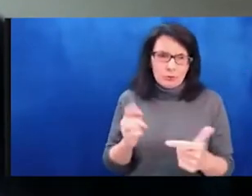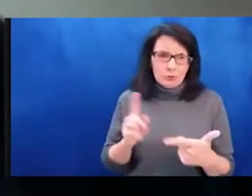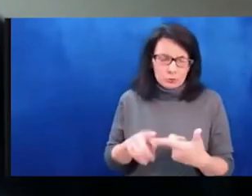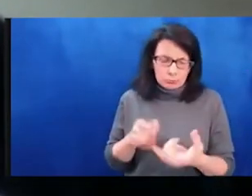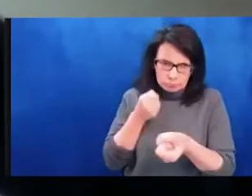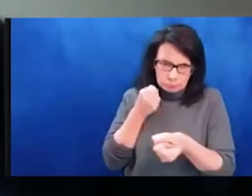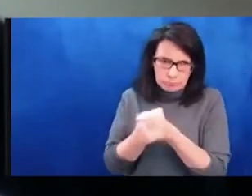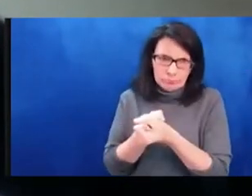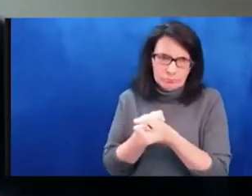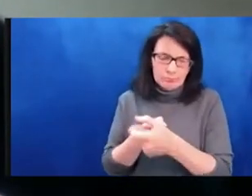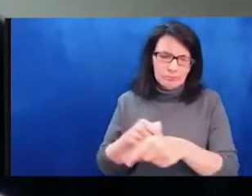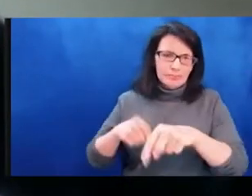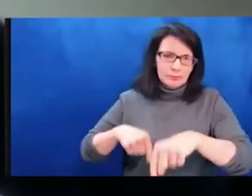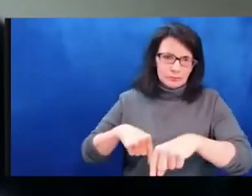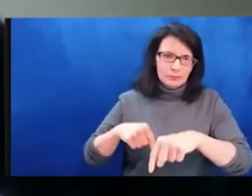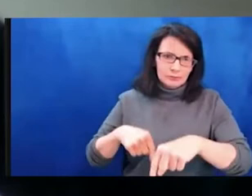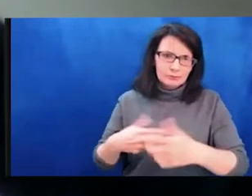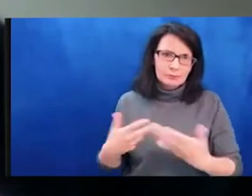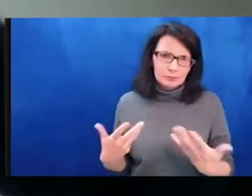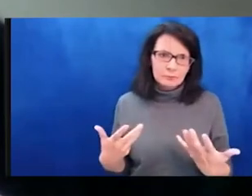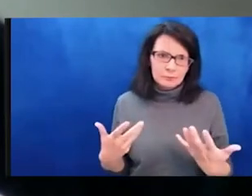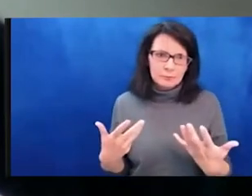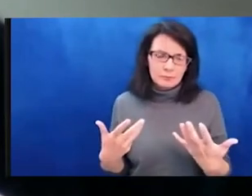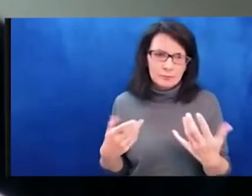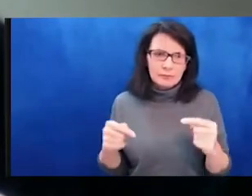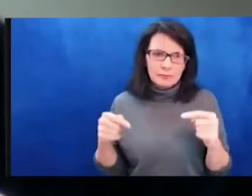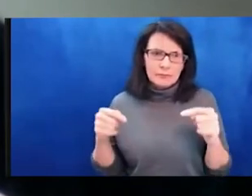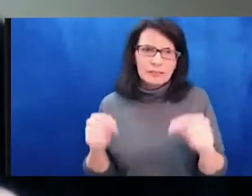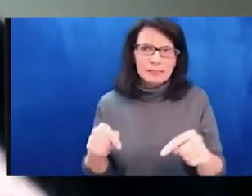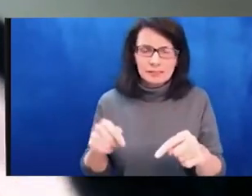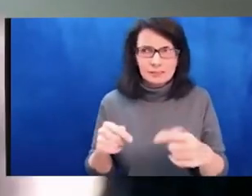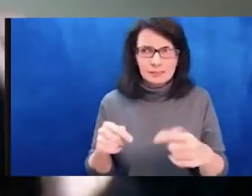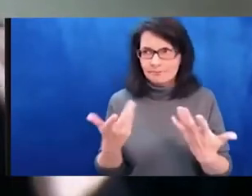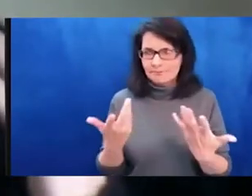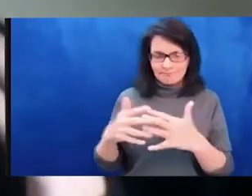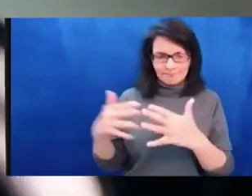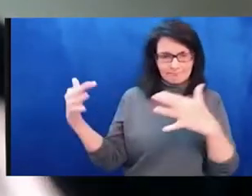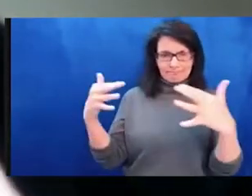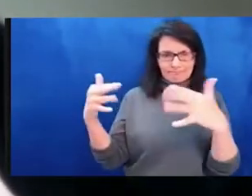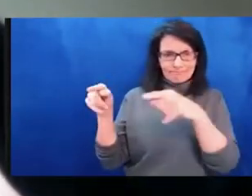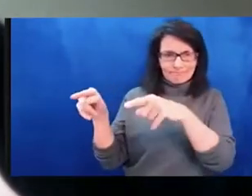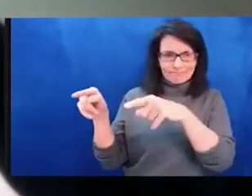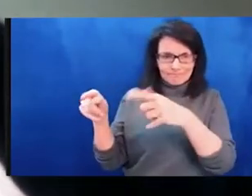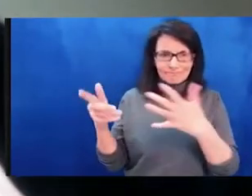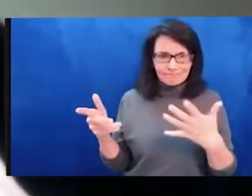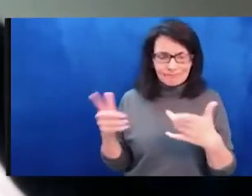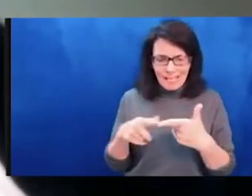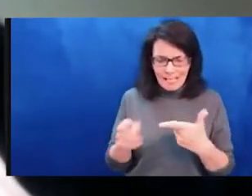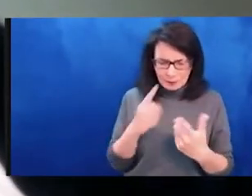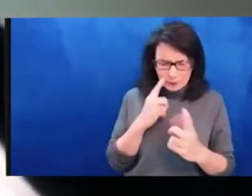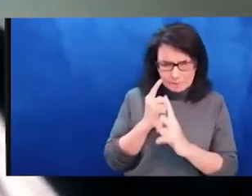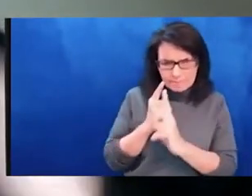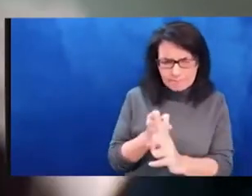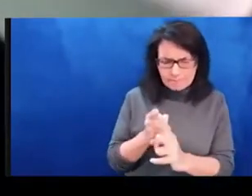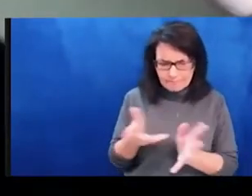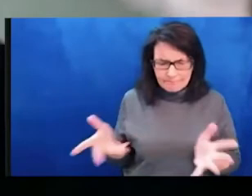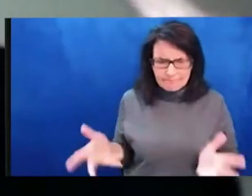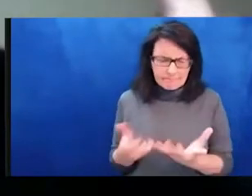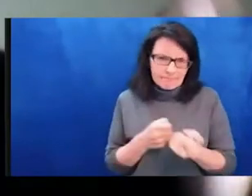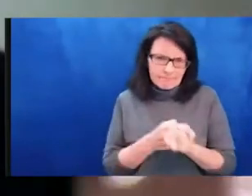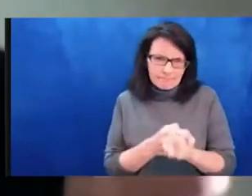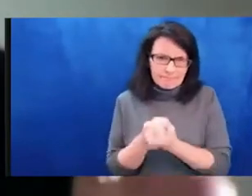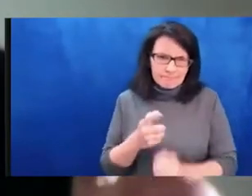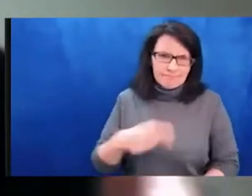and I think every person here, whatever their talents are, whatever their inclinations, whatever their skills are,